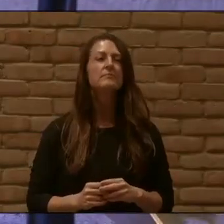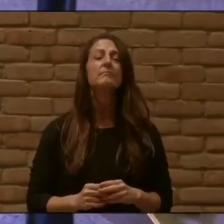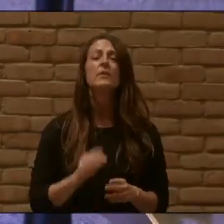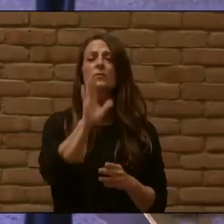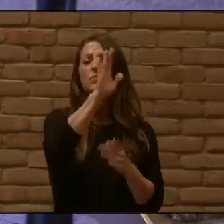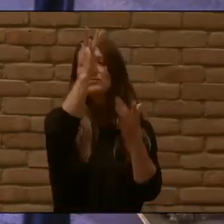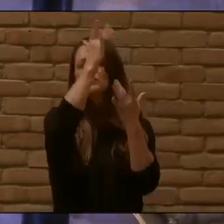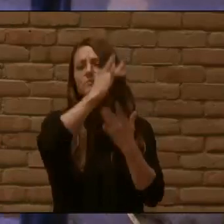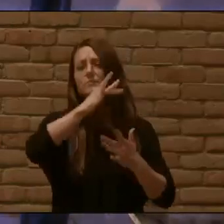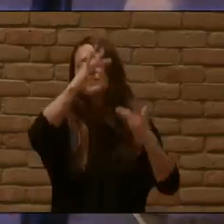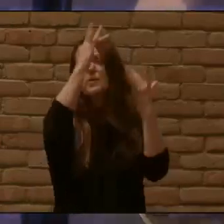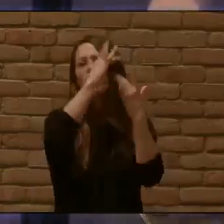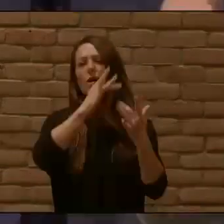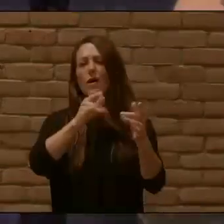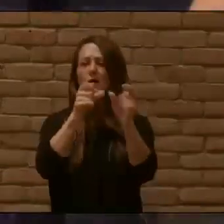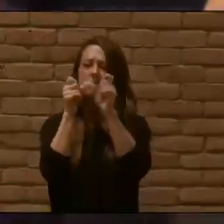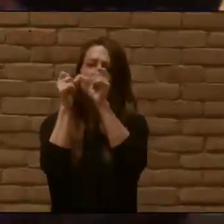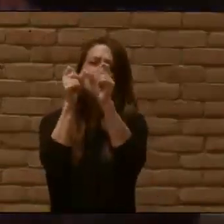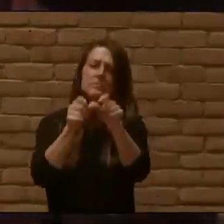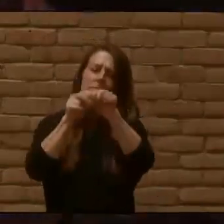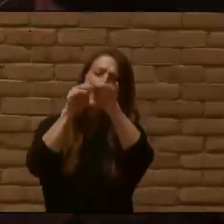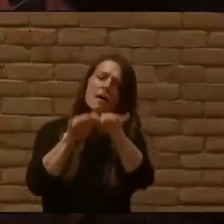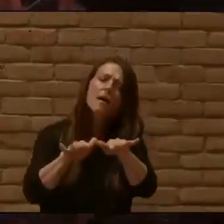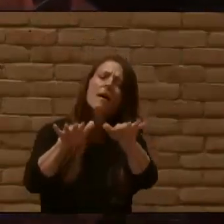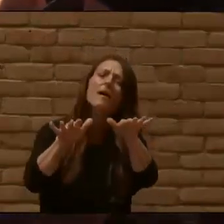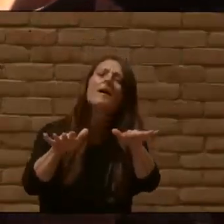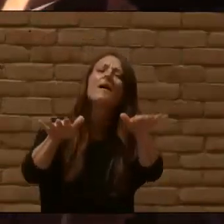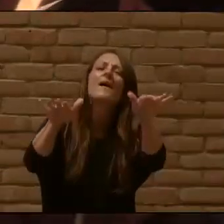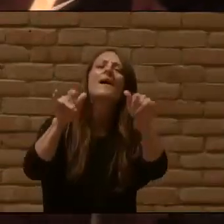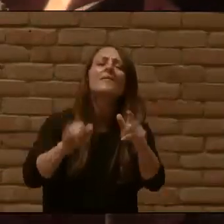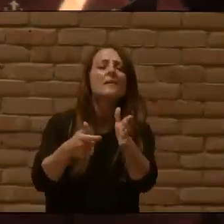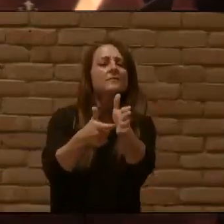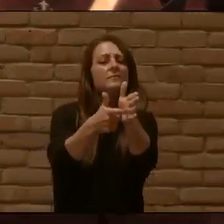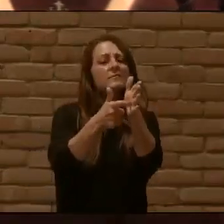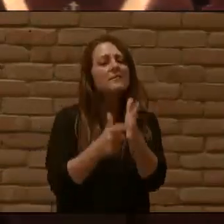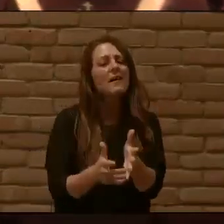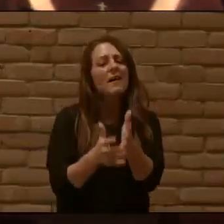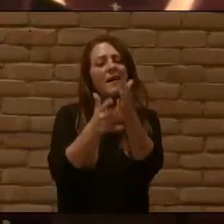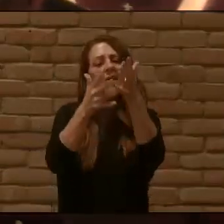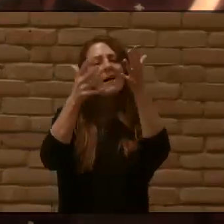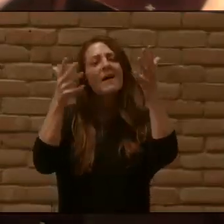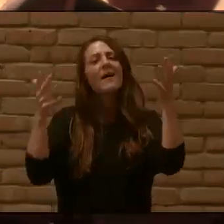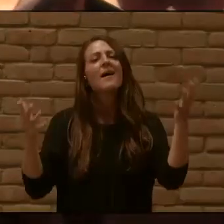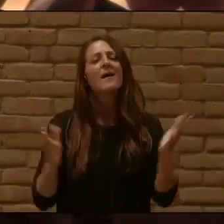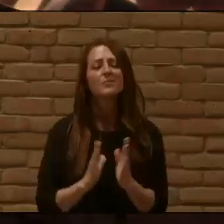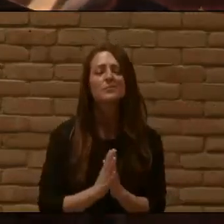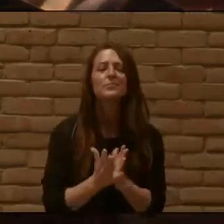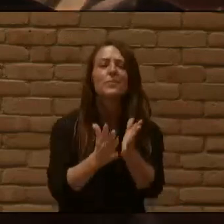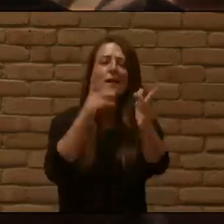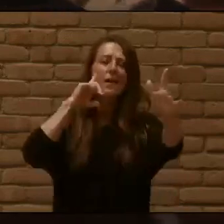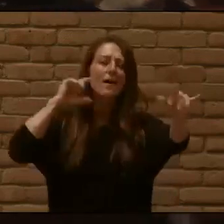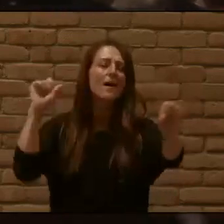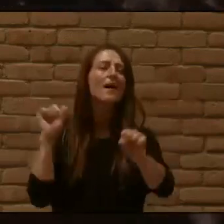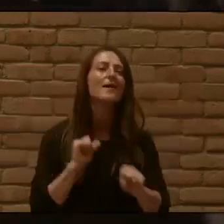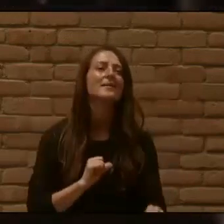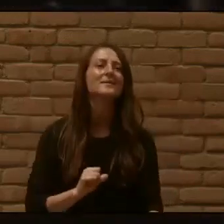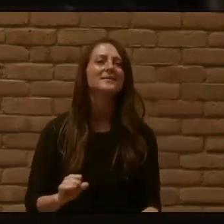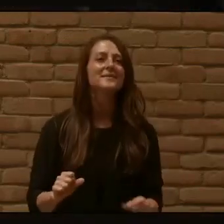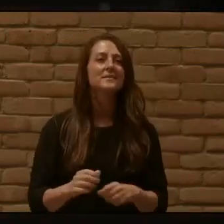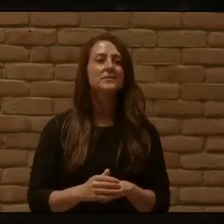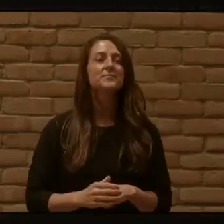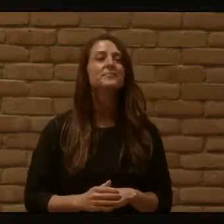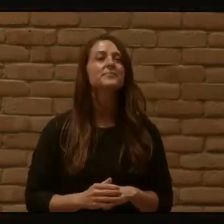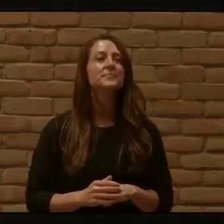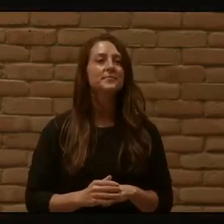ceasing Calls for songs of loudest praise While